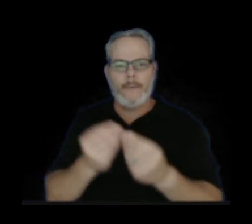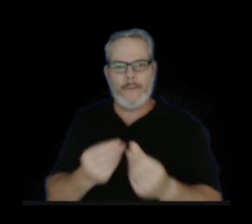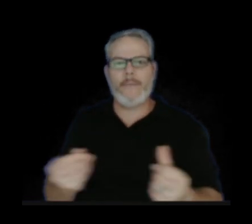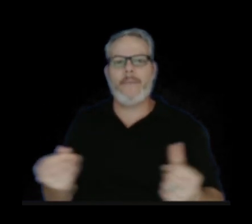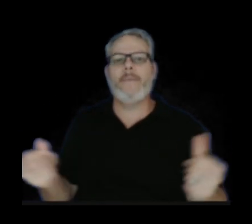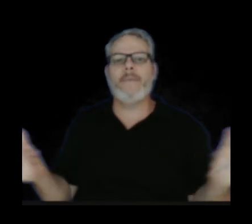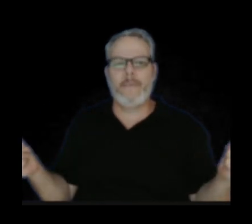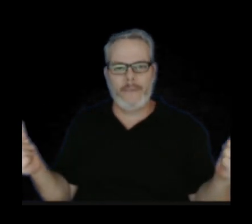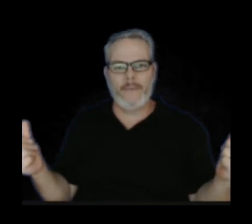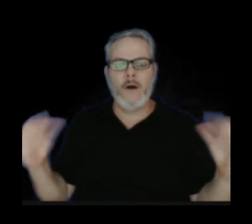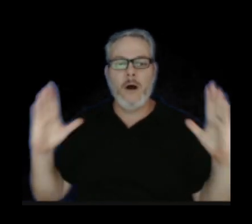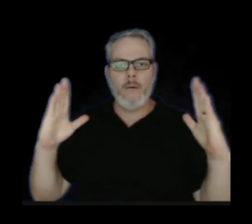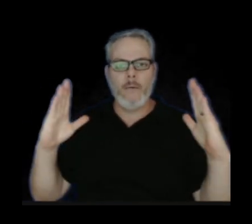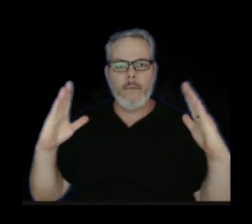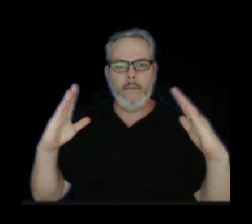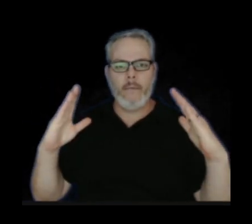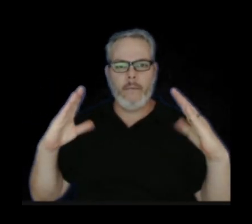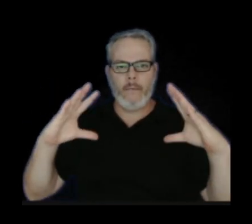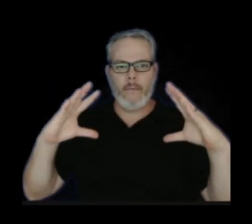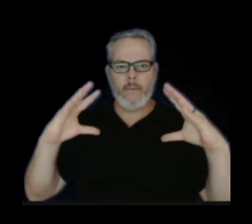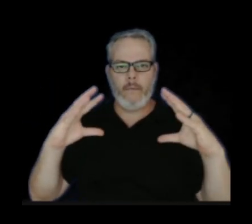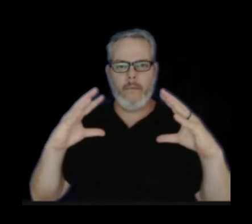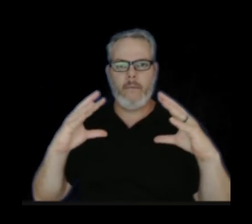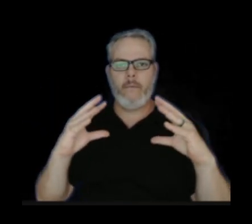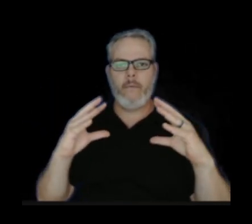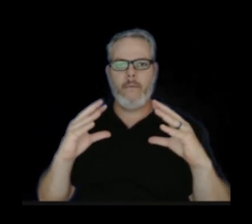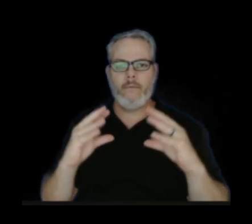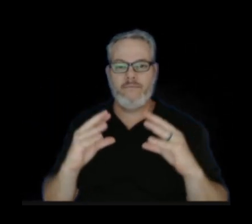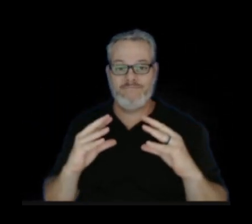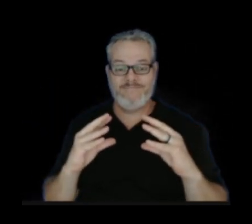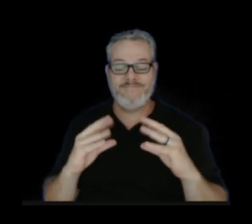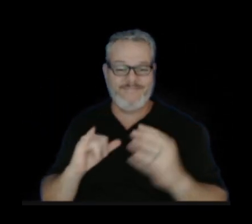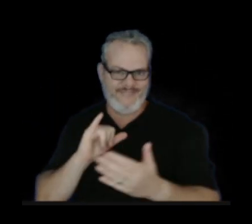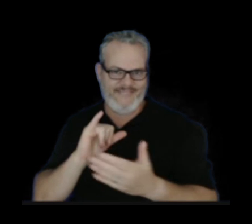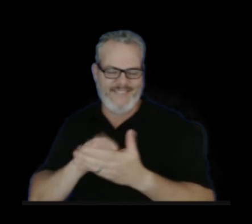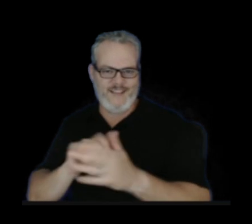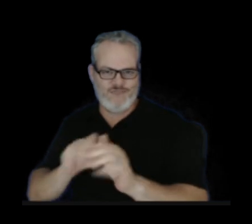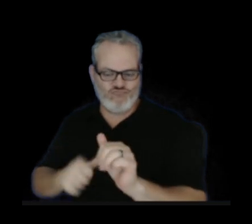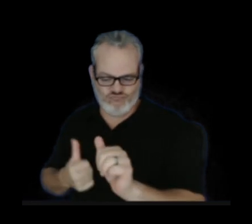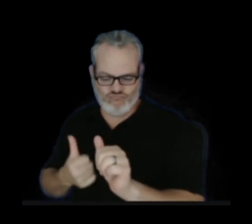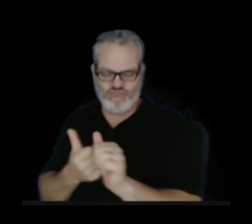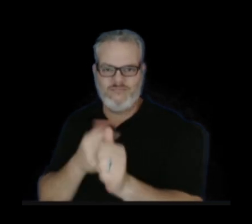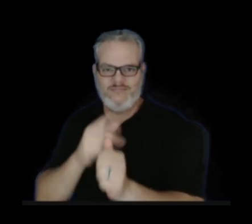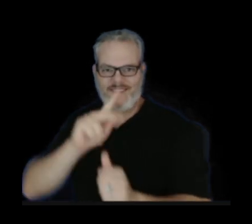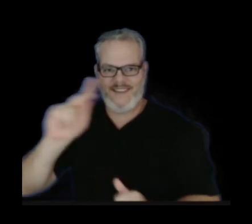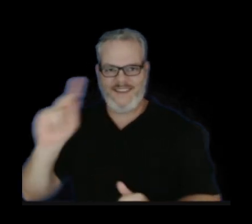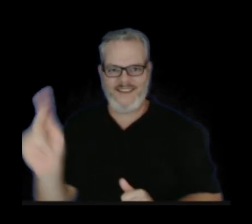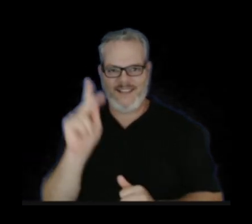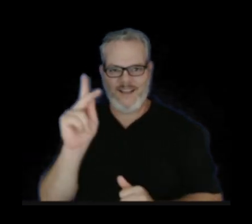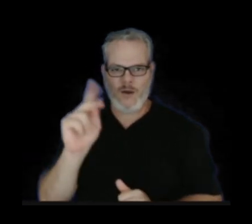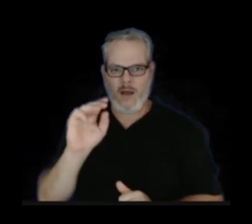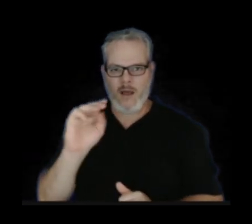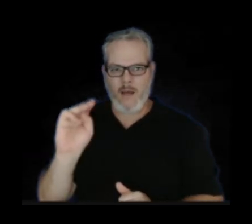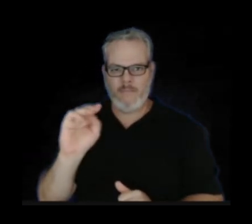as well. So that's the story on Kilauea's Middle East Rift. And we'll just have to wait and see what happens next there.